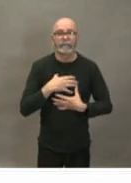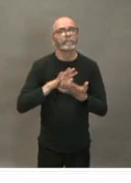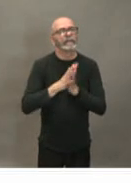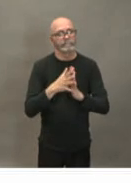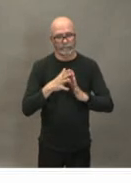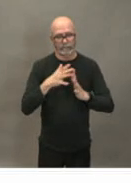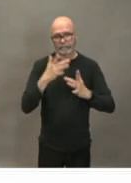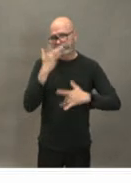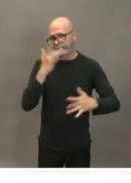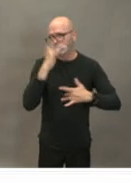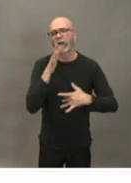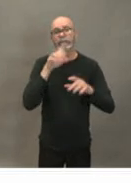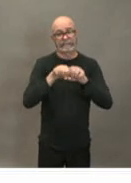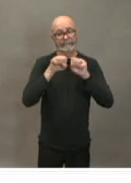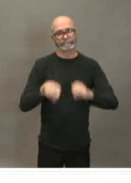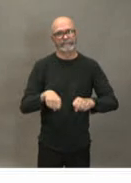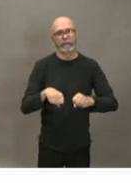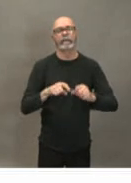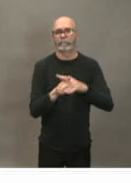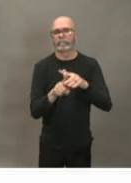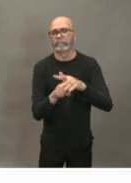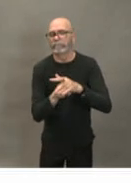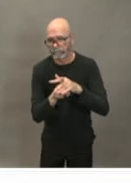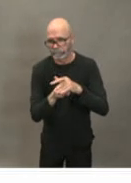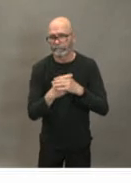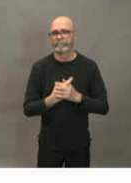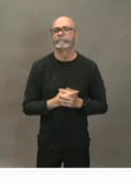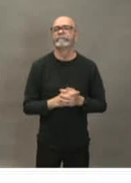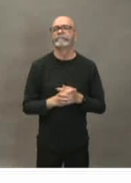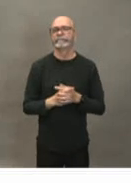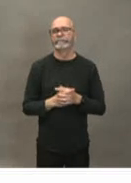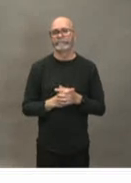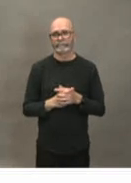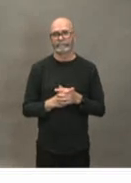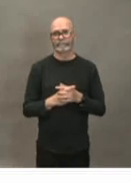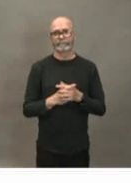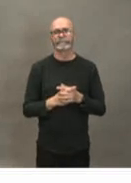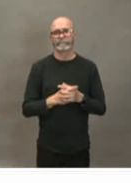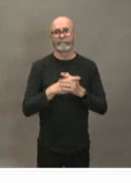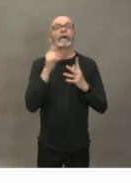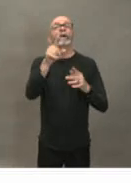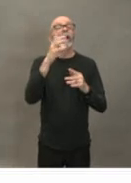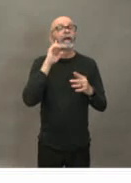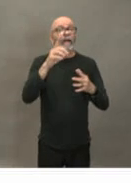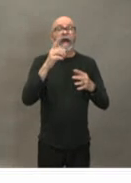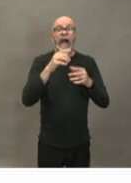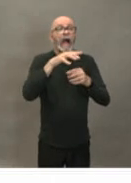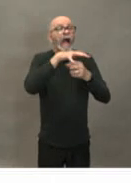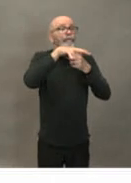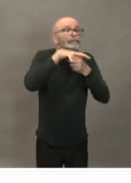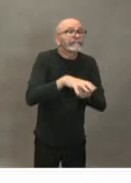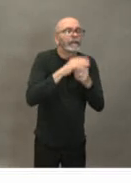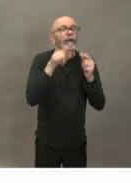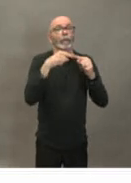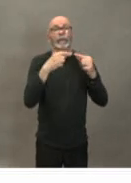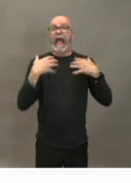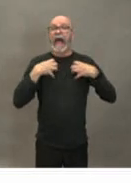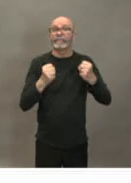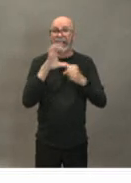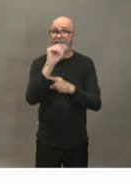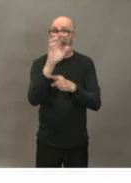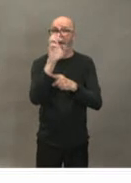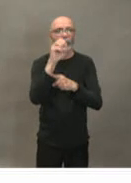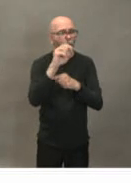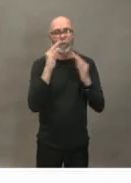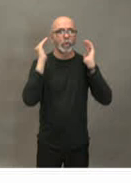numbers of people who are are sick we understand that four to five people who get this illness don't require hospital care